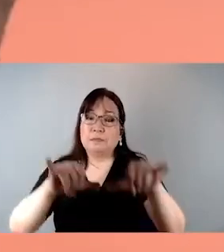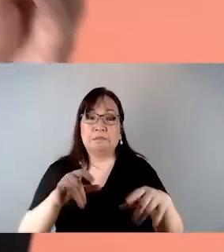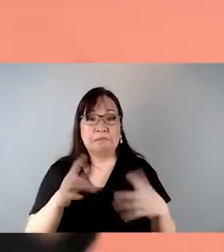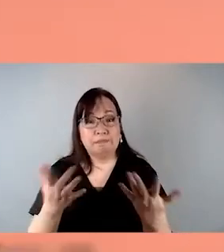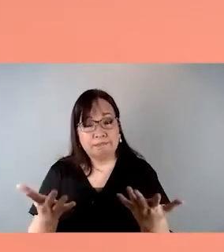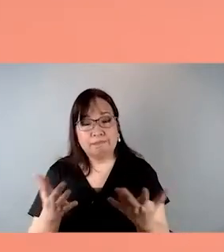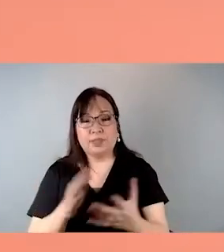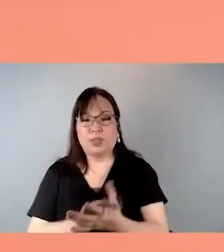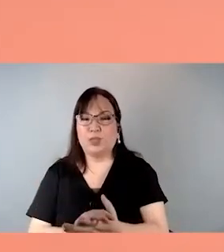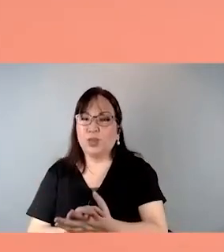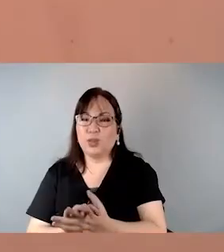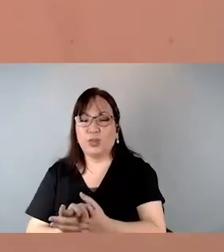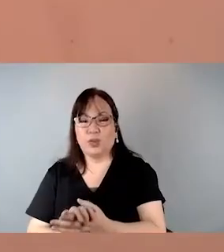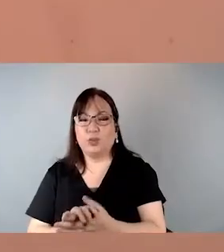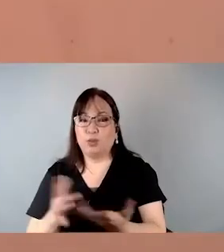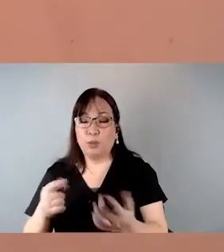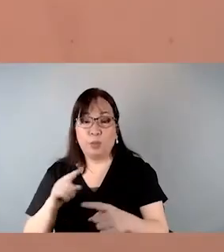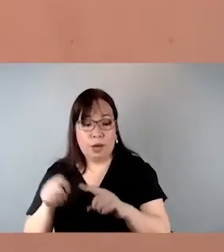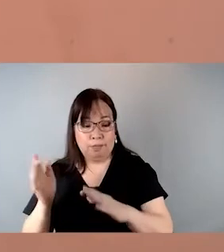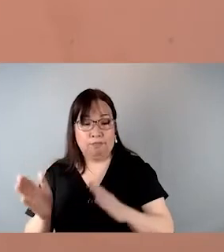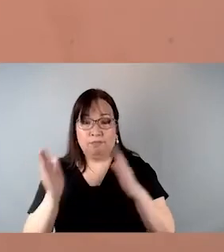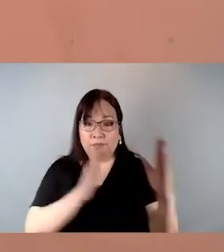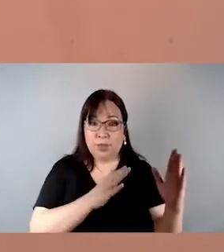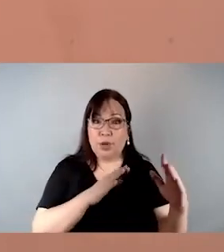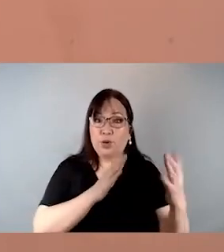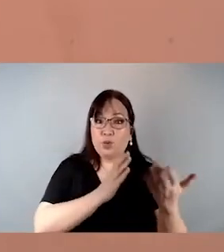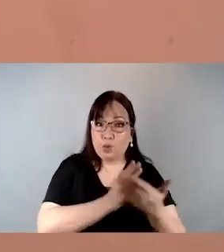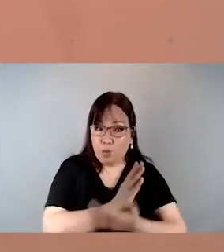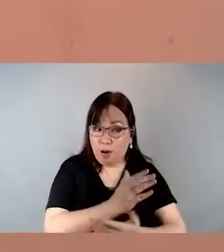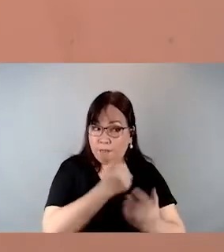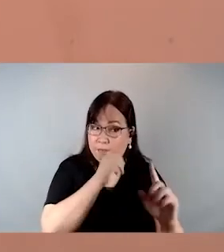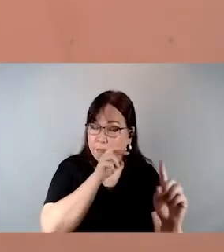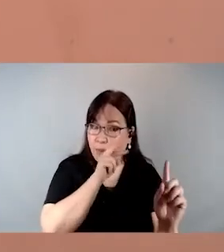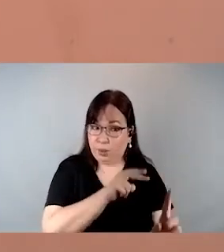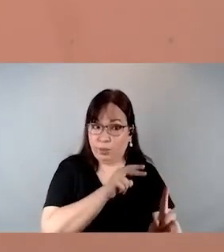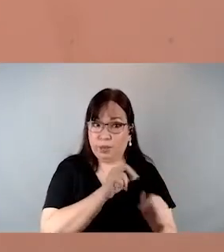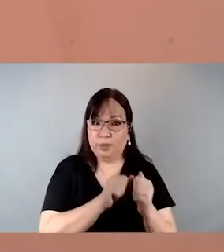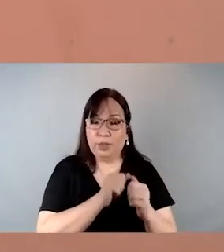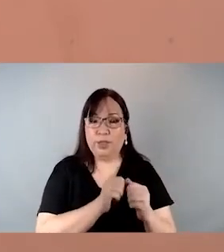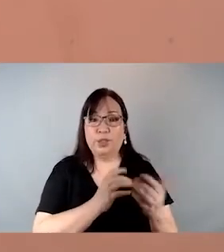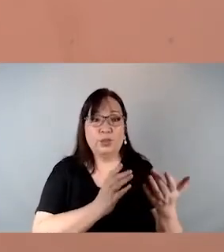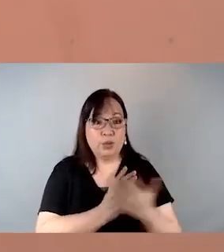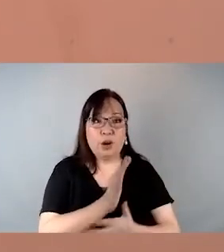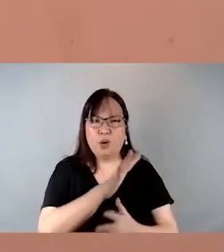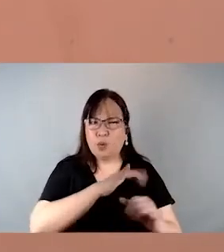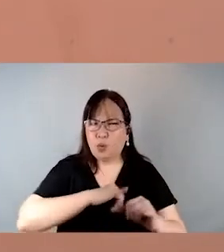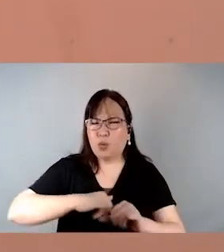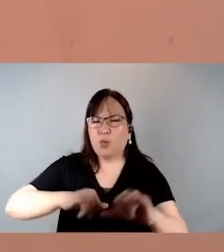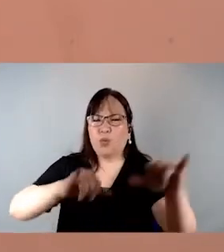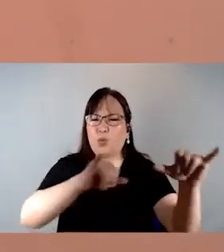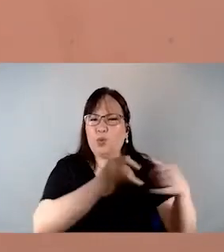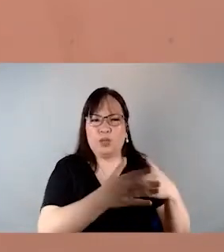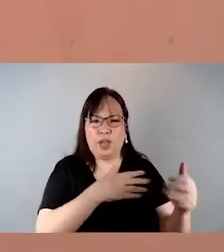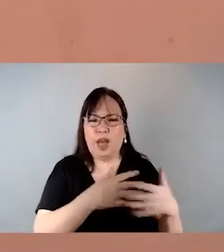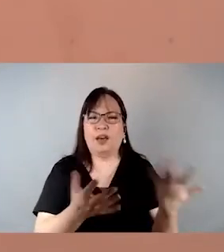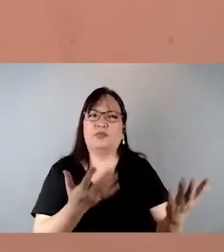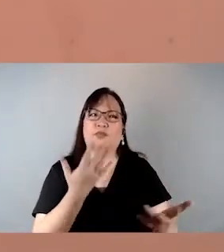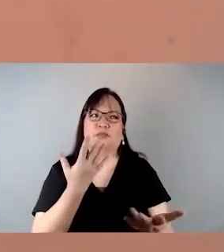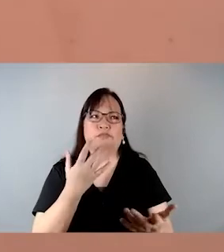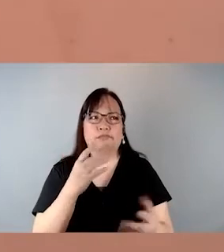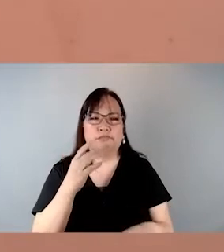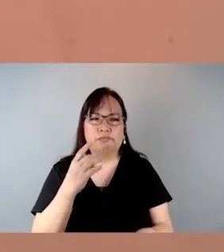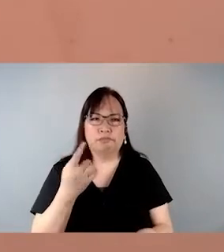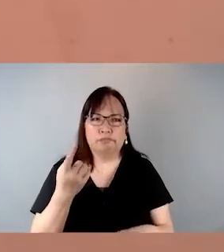needs in Country B. In a rights-based approach, rights are universal regardless of sex,